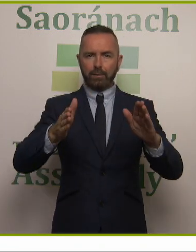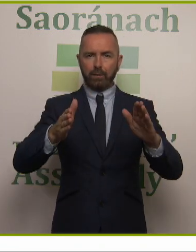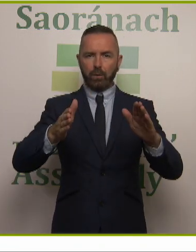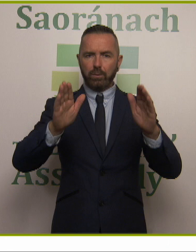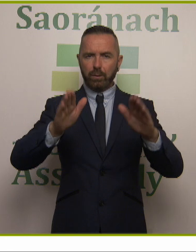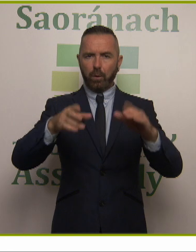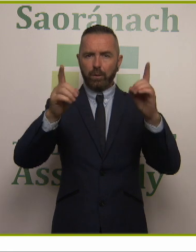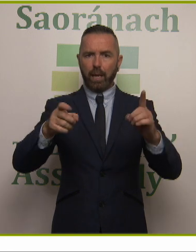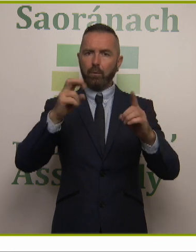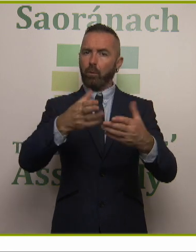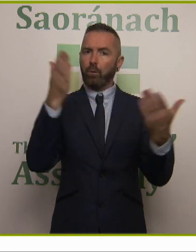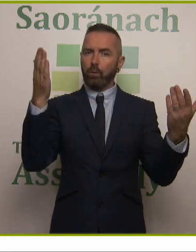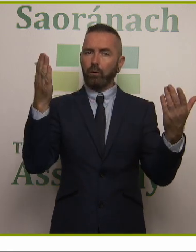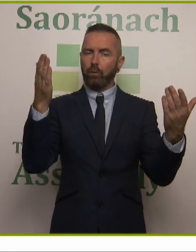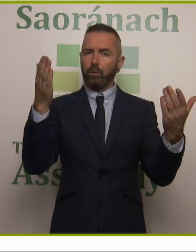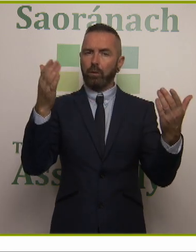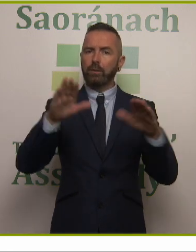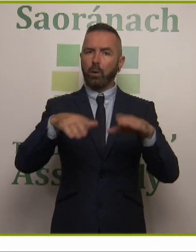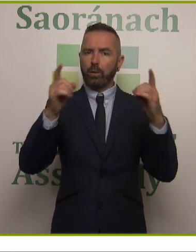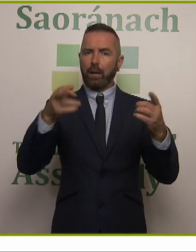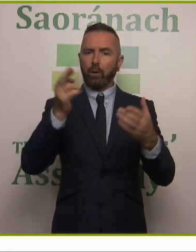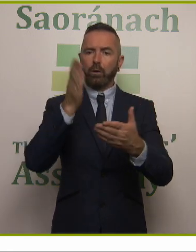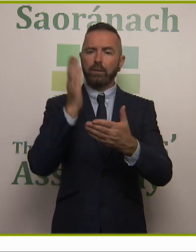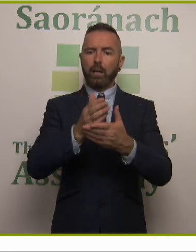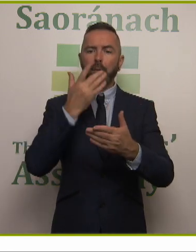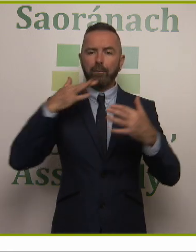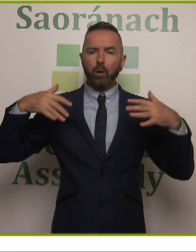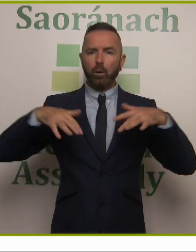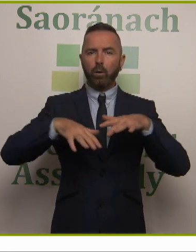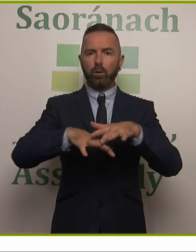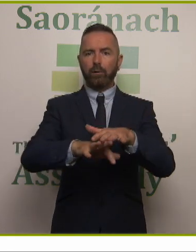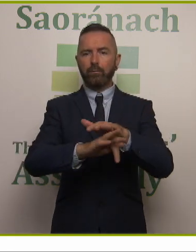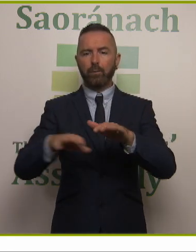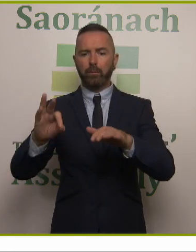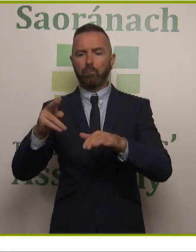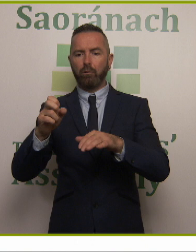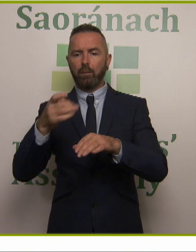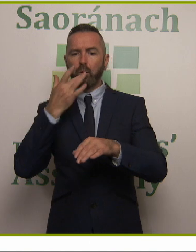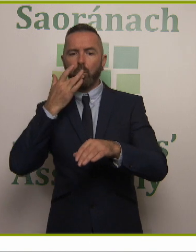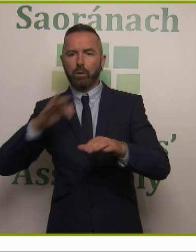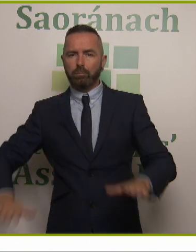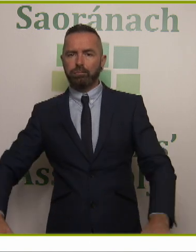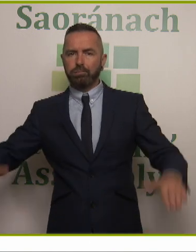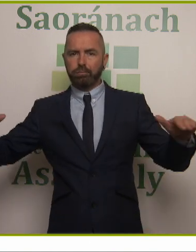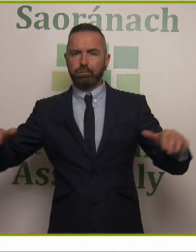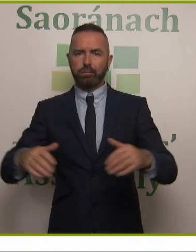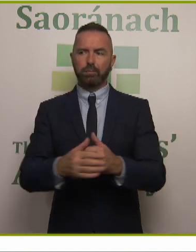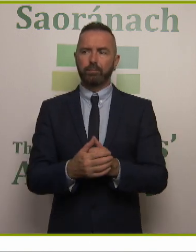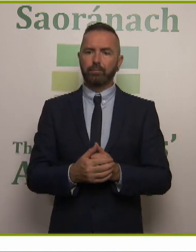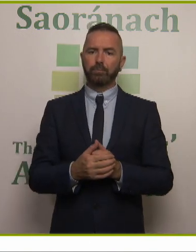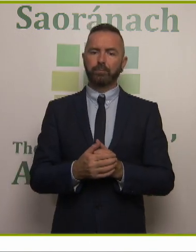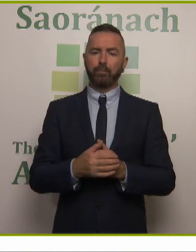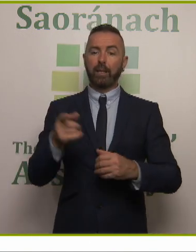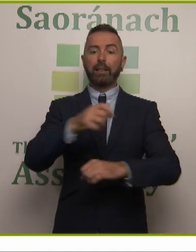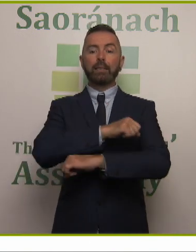the prevention of flow from overland sources when ground is saturated. The spaces